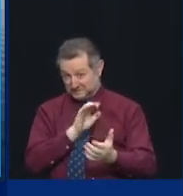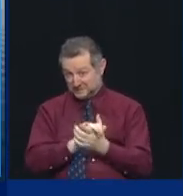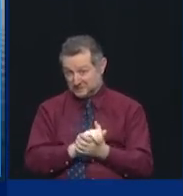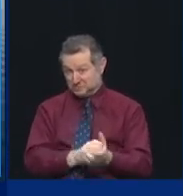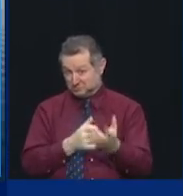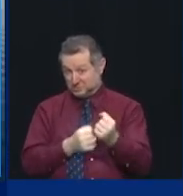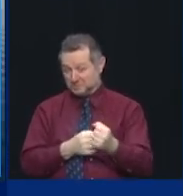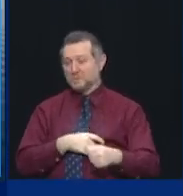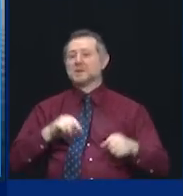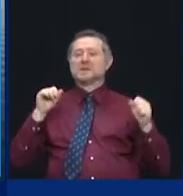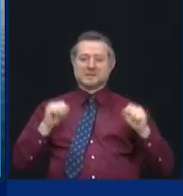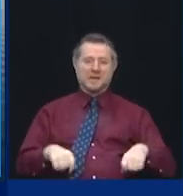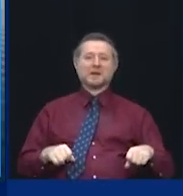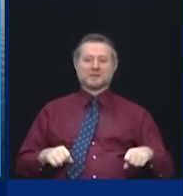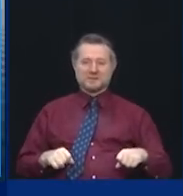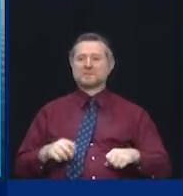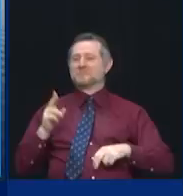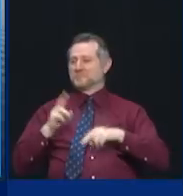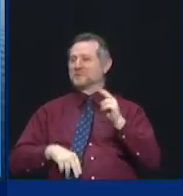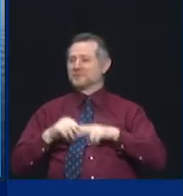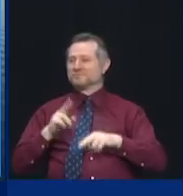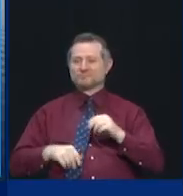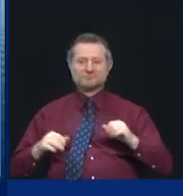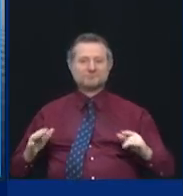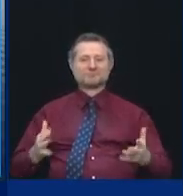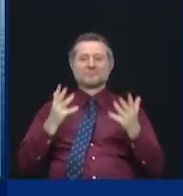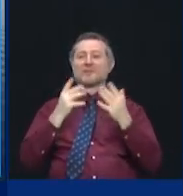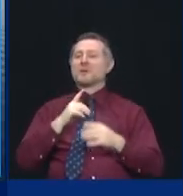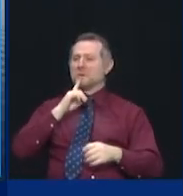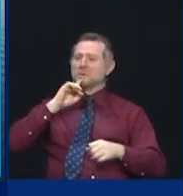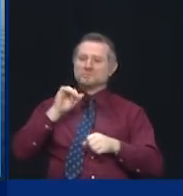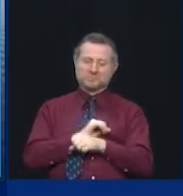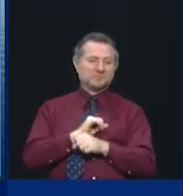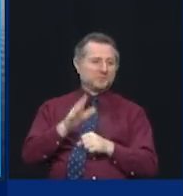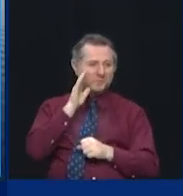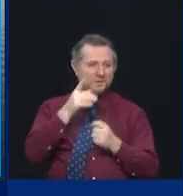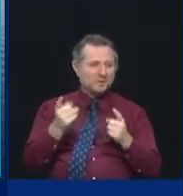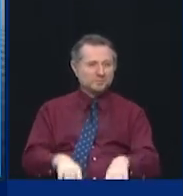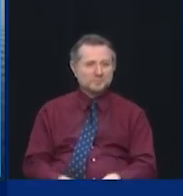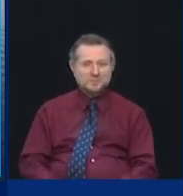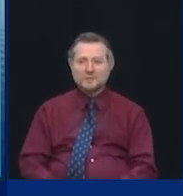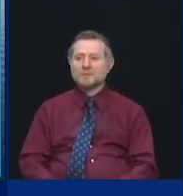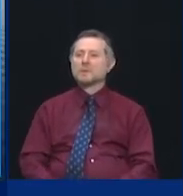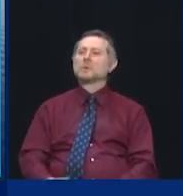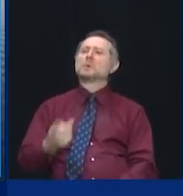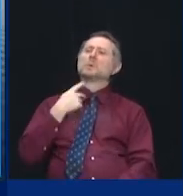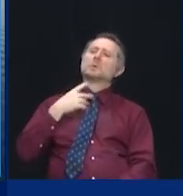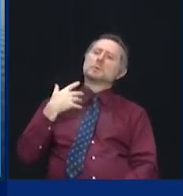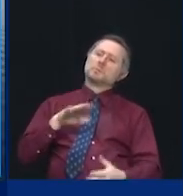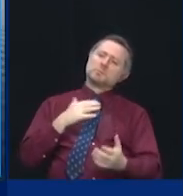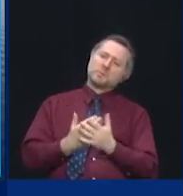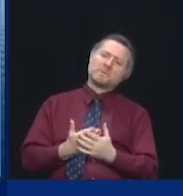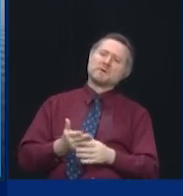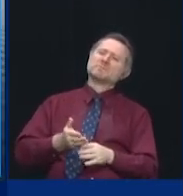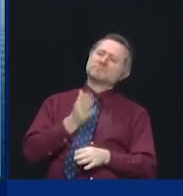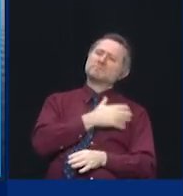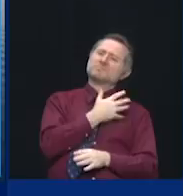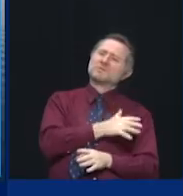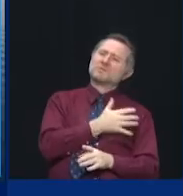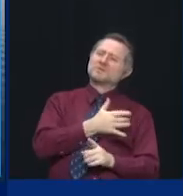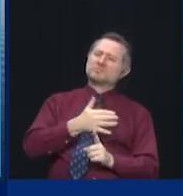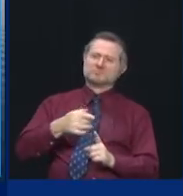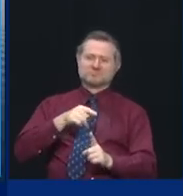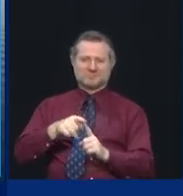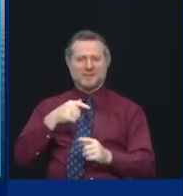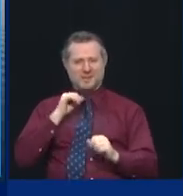and we can make it a reality. We have proven that time and time again. Look at what we've